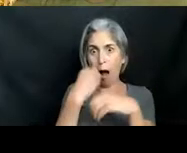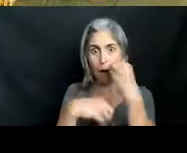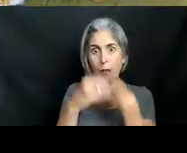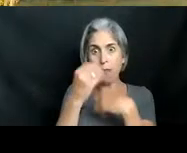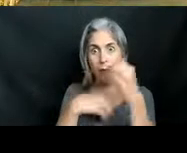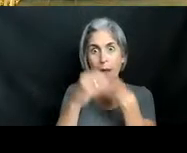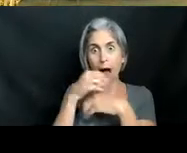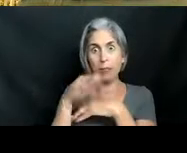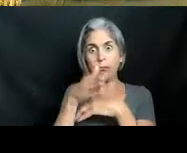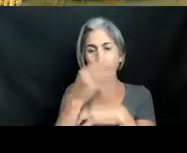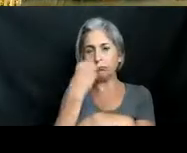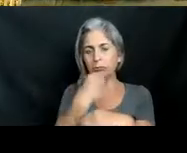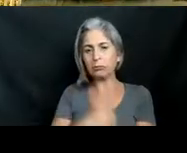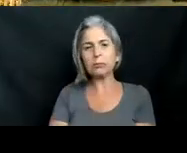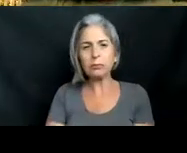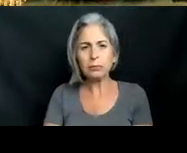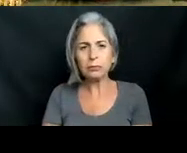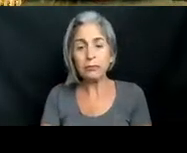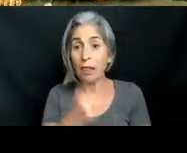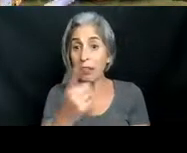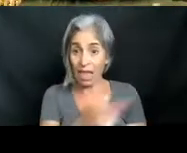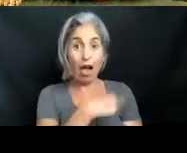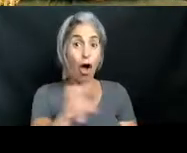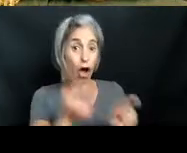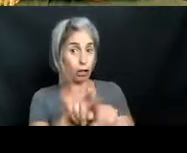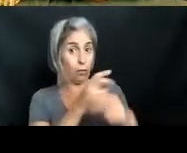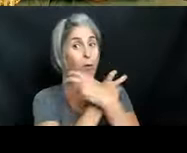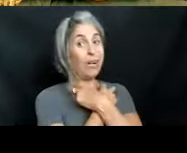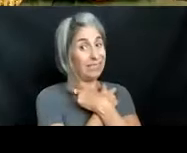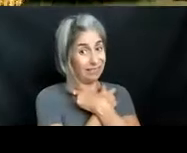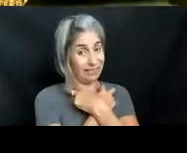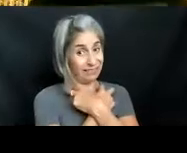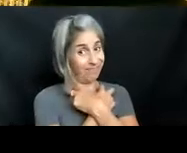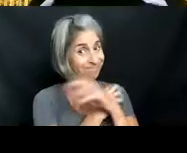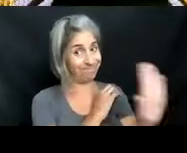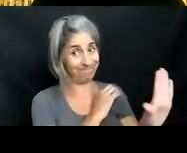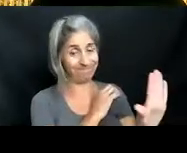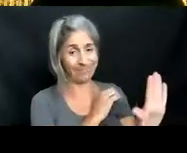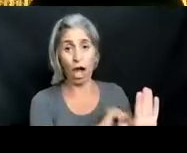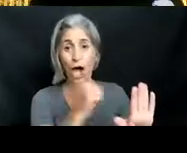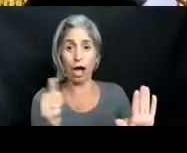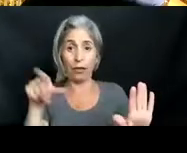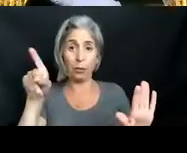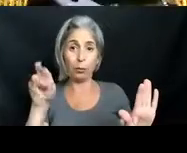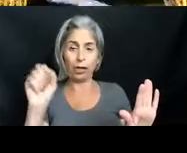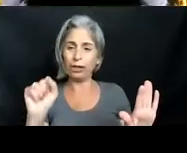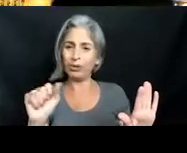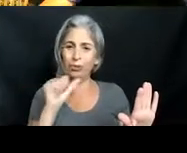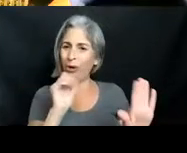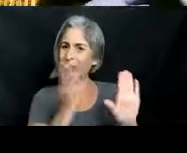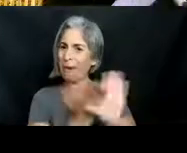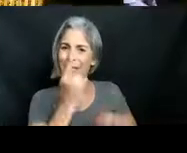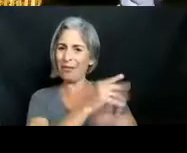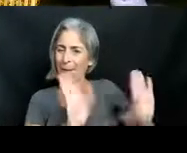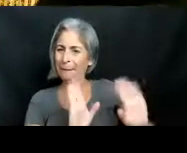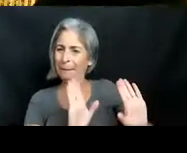So we talked about how they were venomous, and that's why a lot of predators are not going to bother them. There is a difference between venomous and